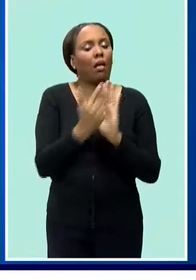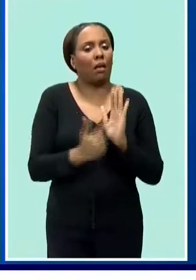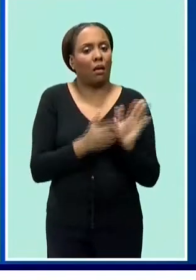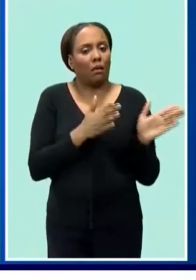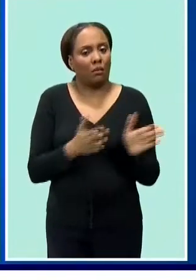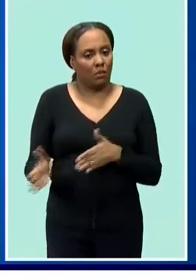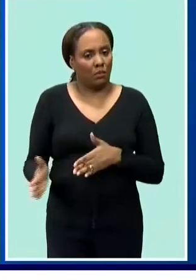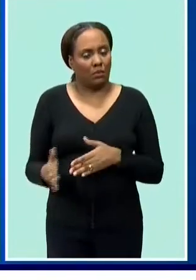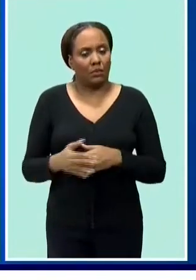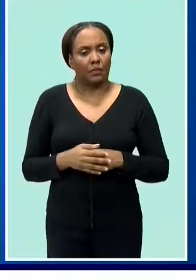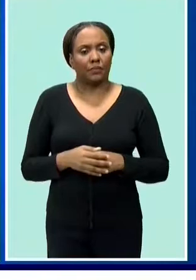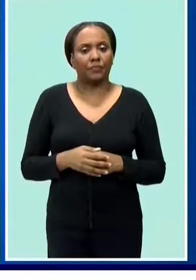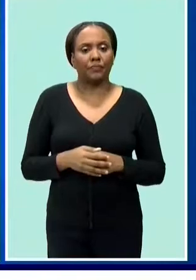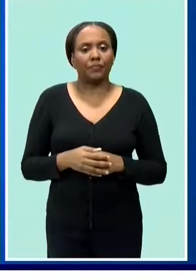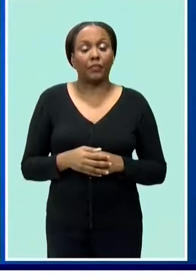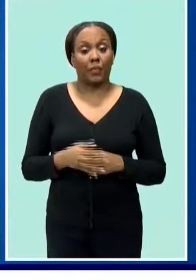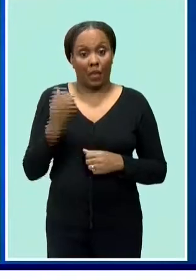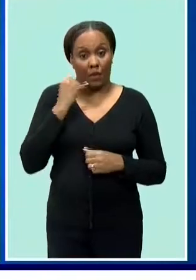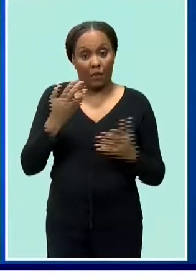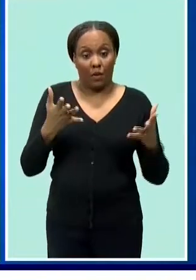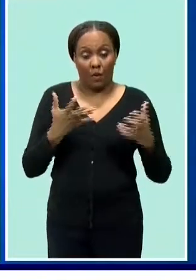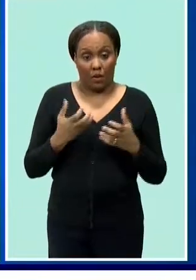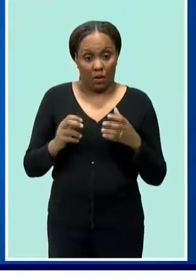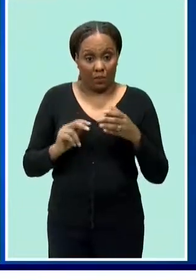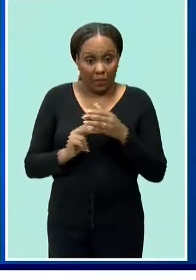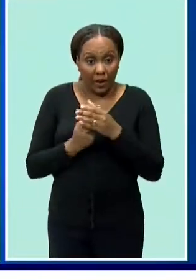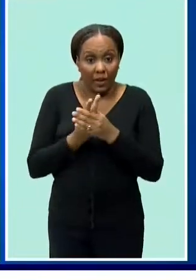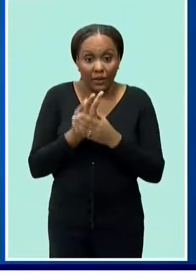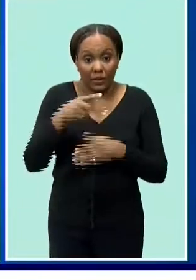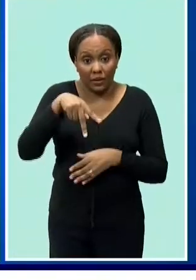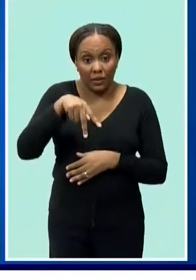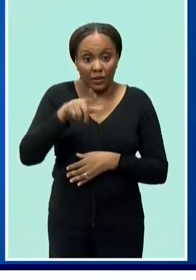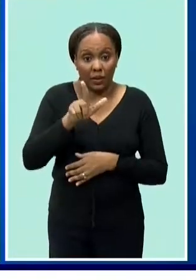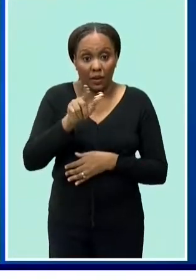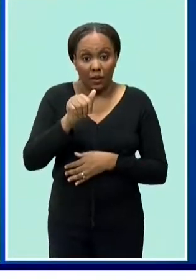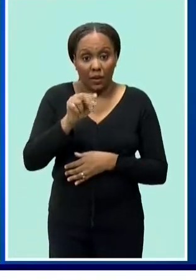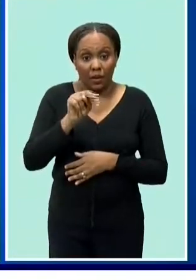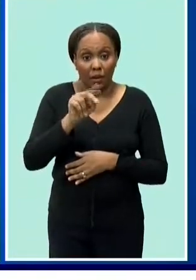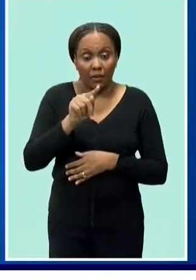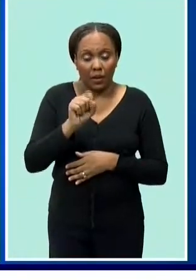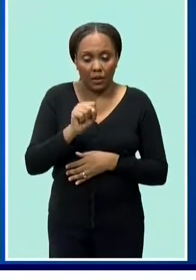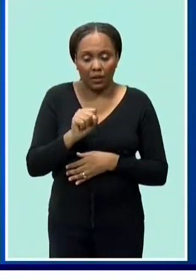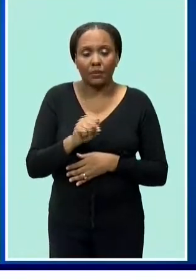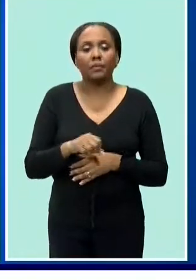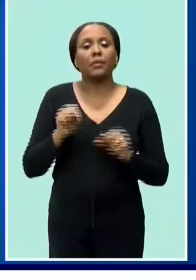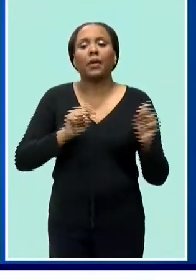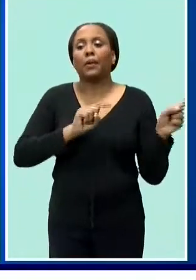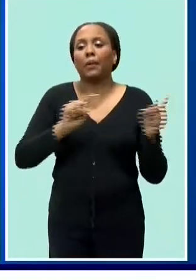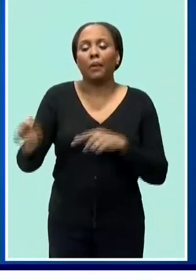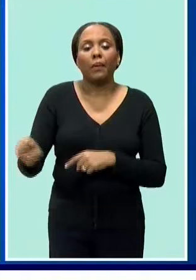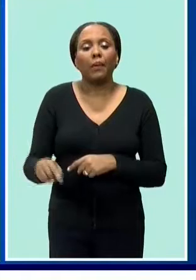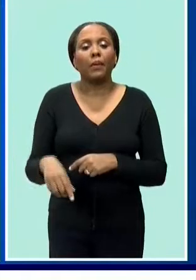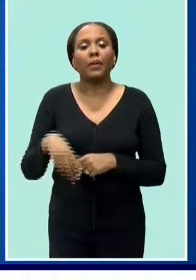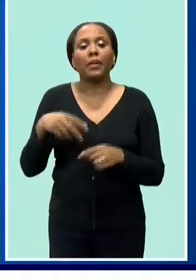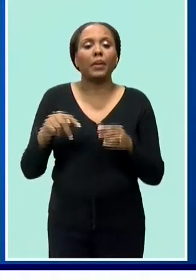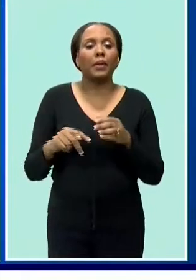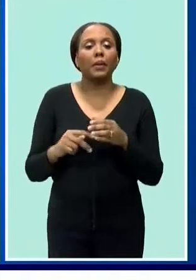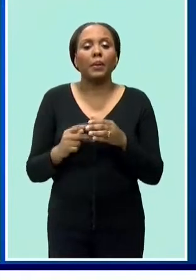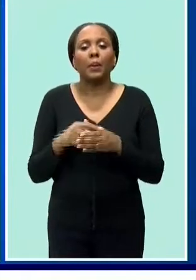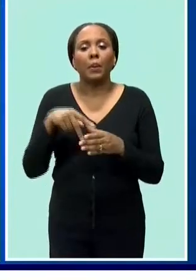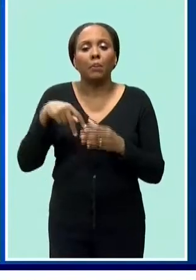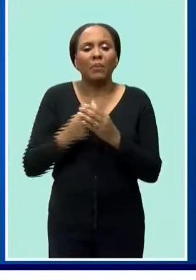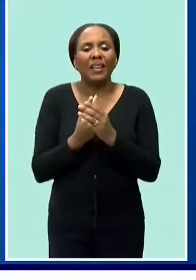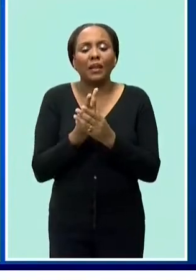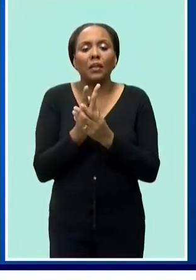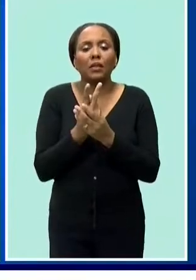can use when you want to bring plants from overseas you just make a visit to our plant quarantine section that